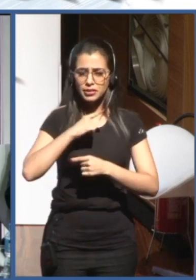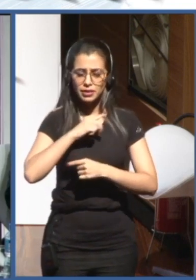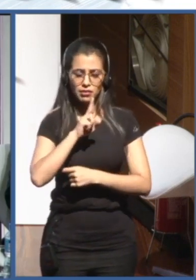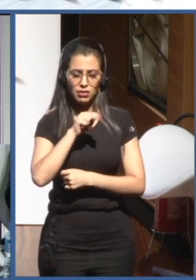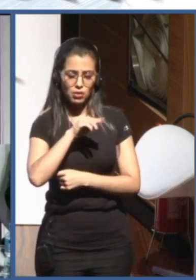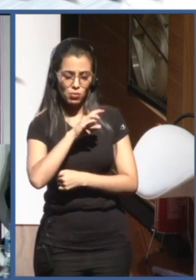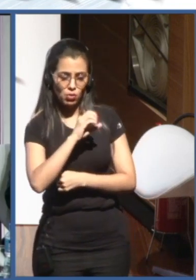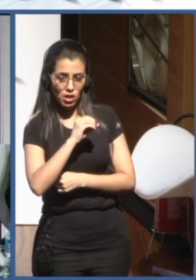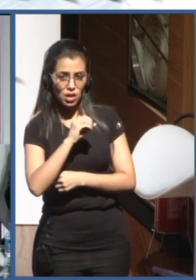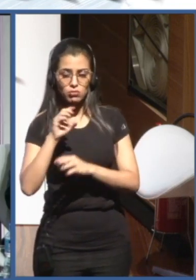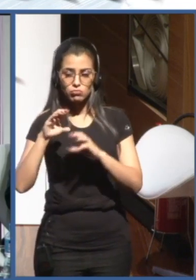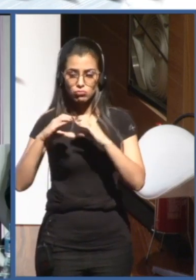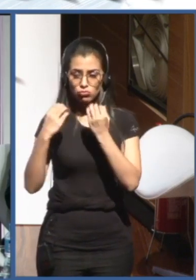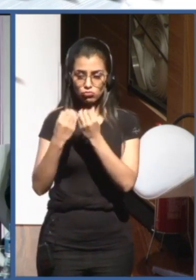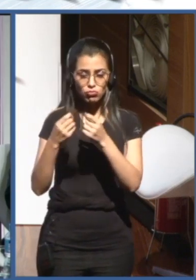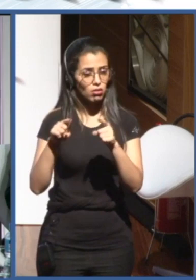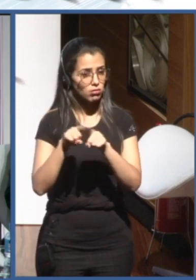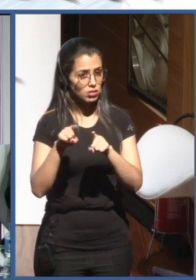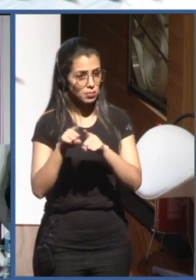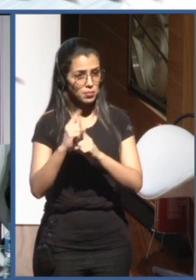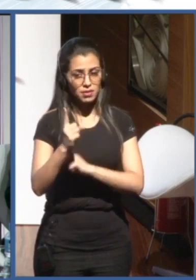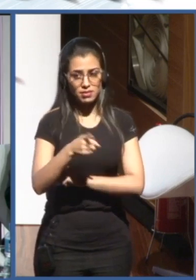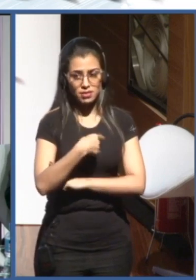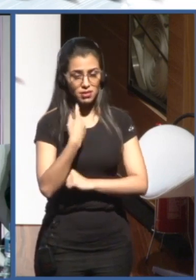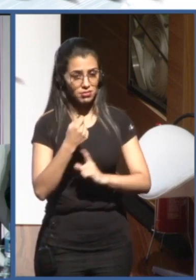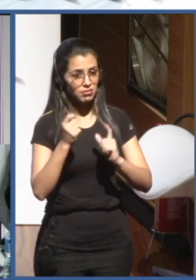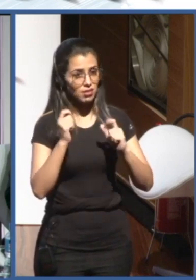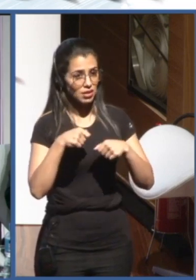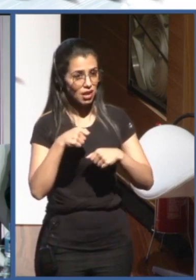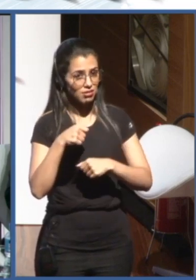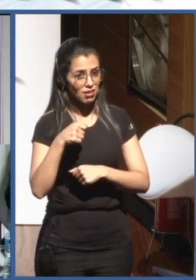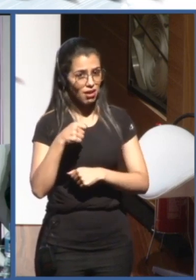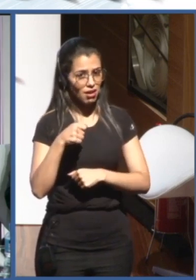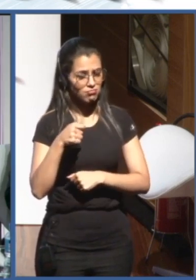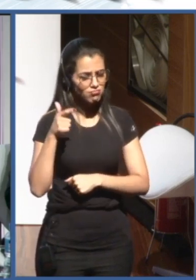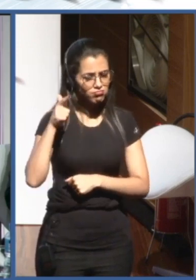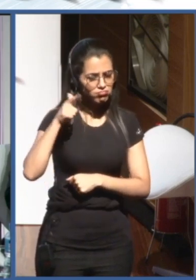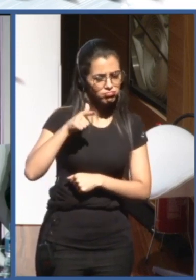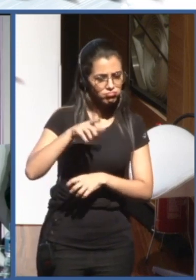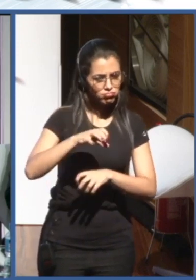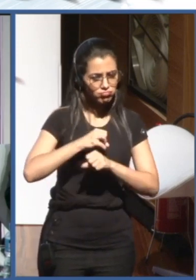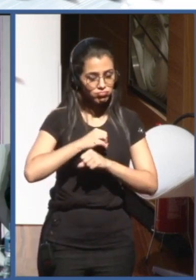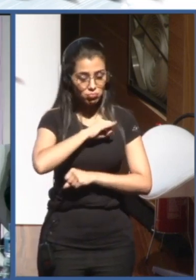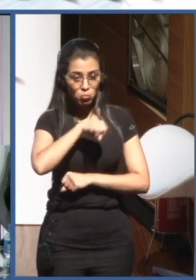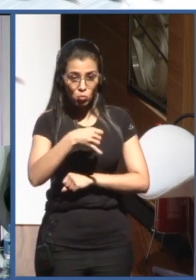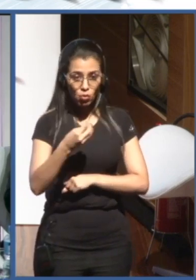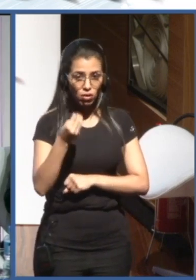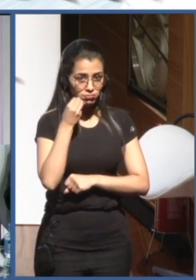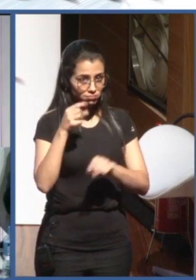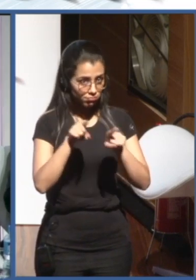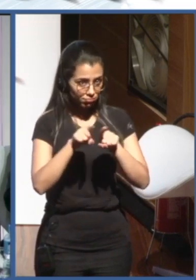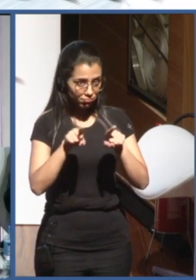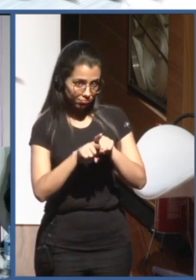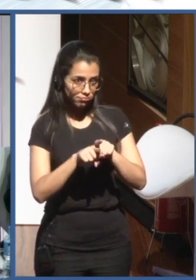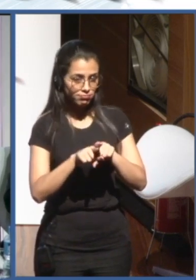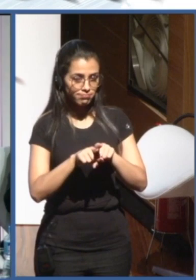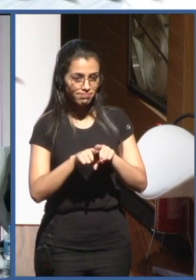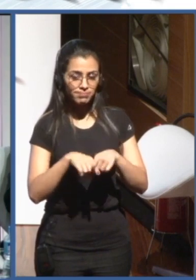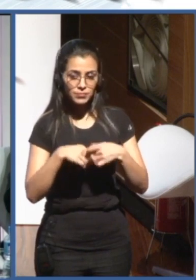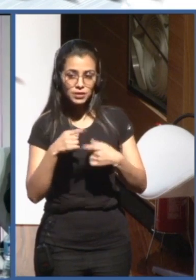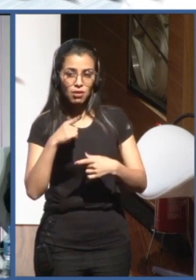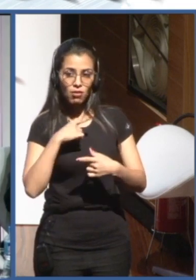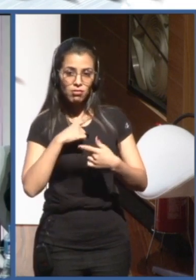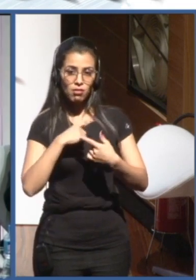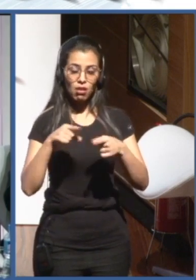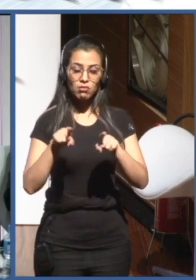advantage of that. That brings me to the topic of collaboration and coordination. You know, each of us are doing a lot. But clearly, know,